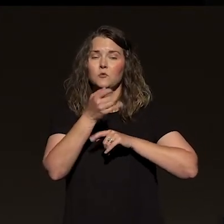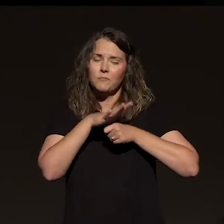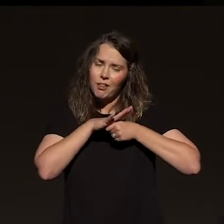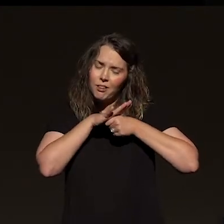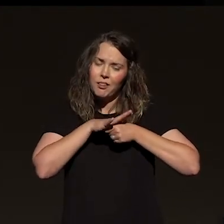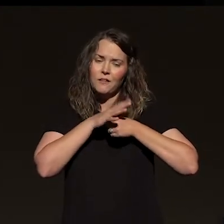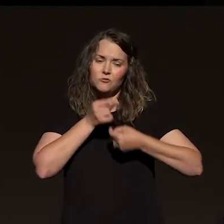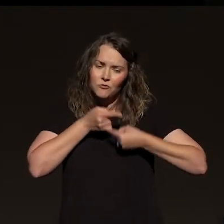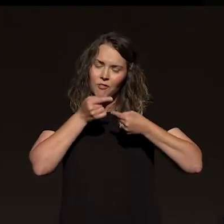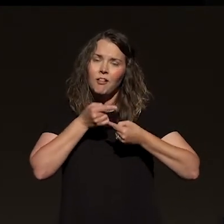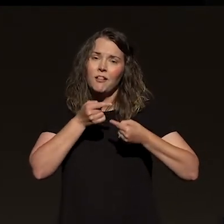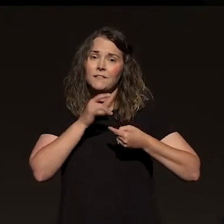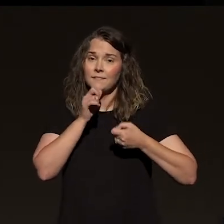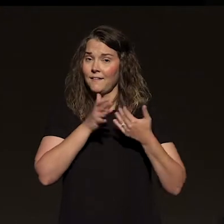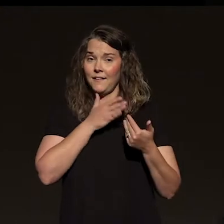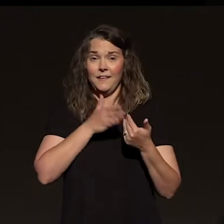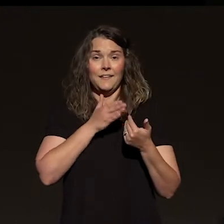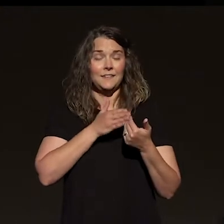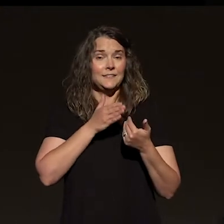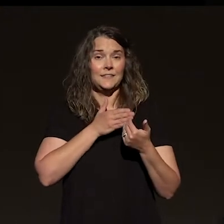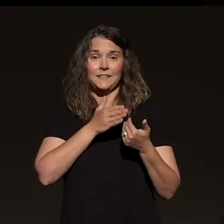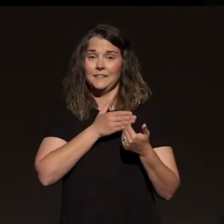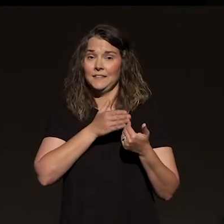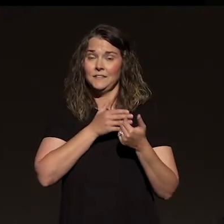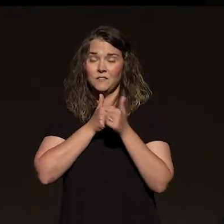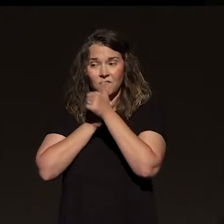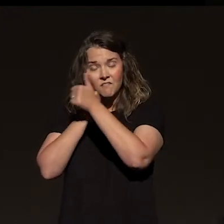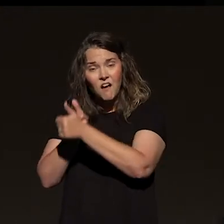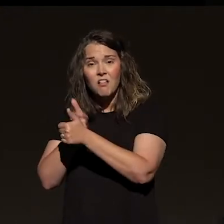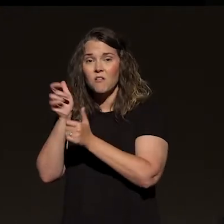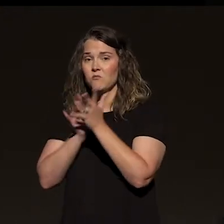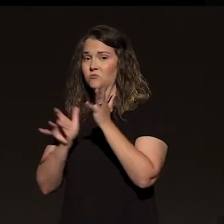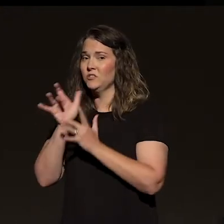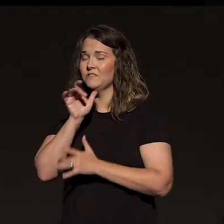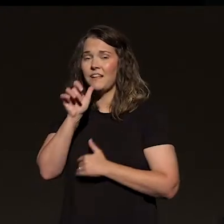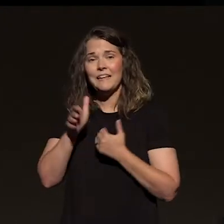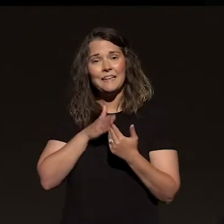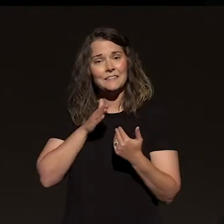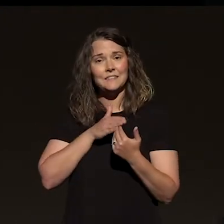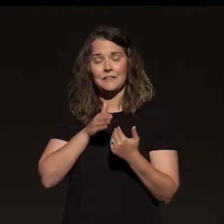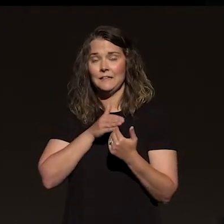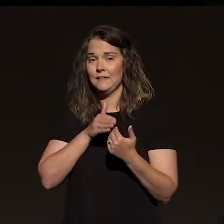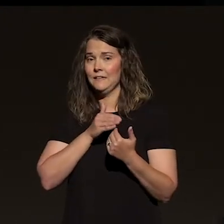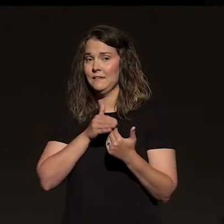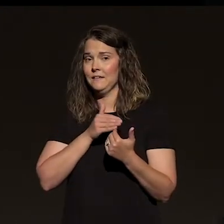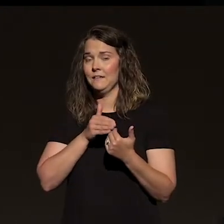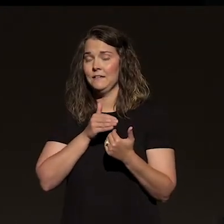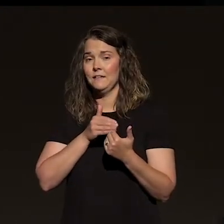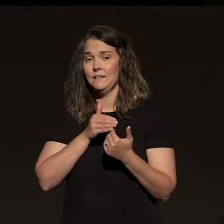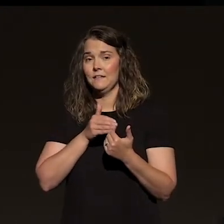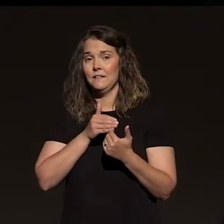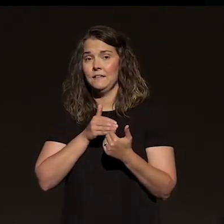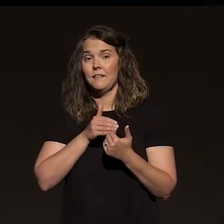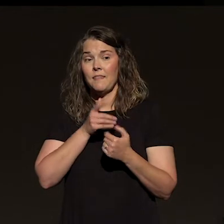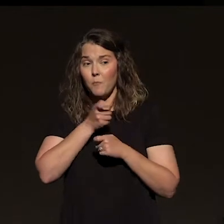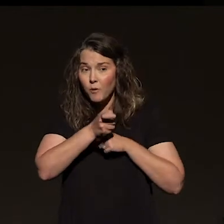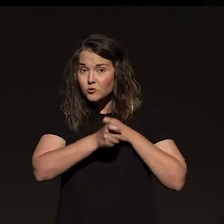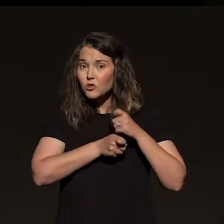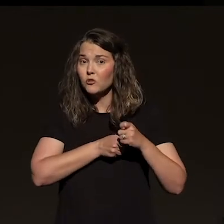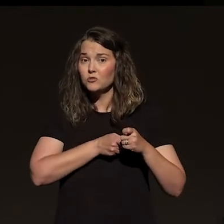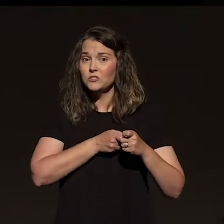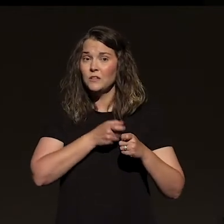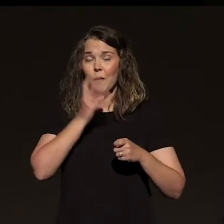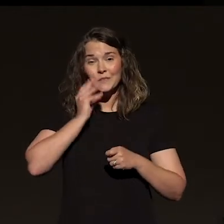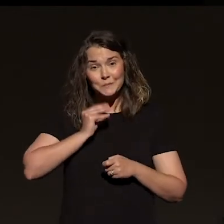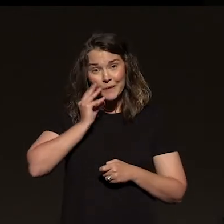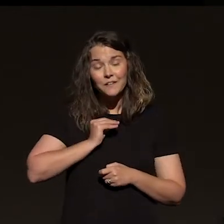by various trials. It was not easy to walk this Jesus way. The source of the trial was being persecuted for their faith. But he